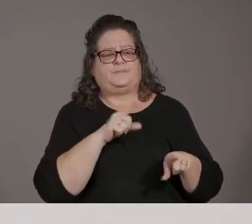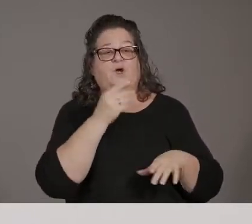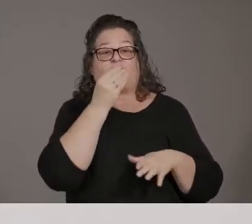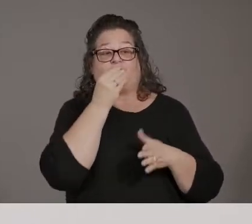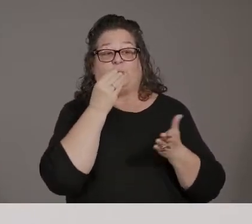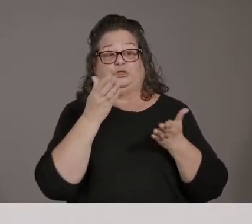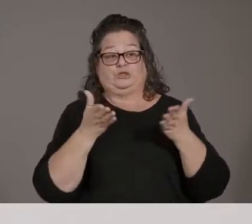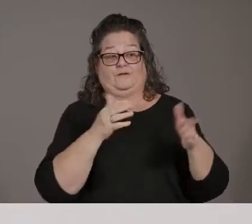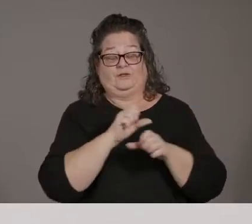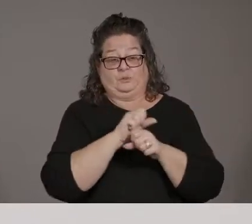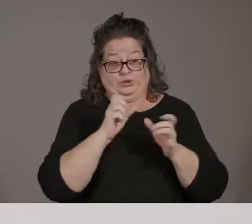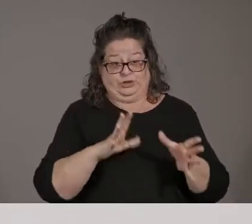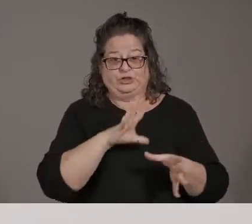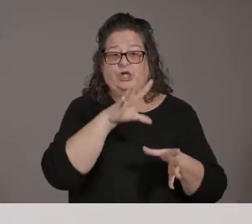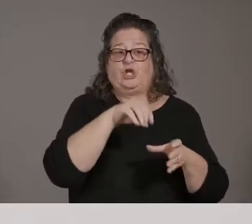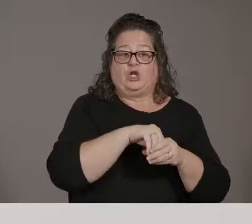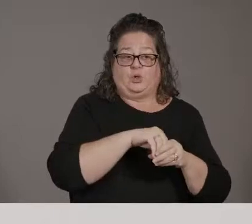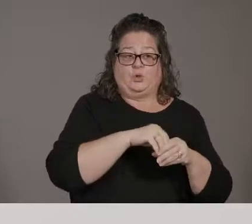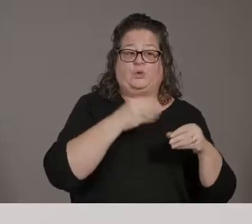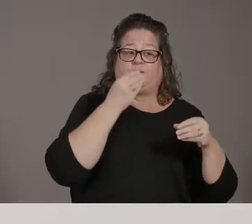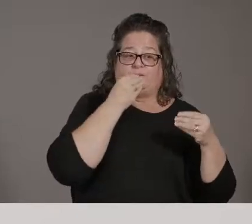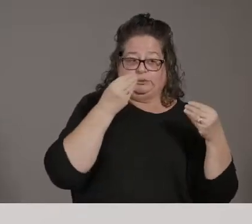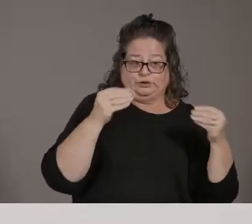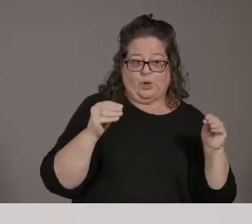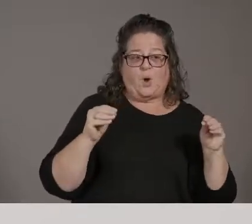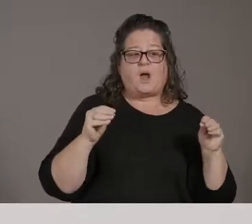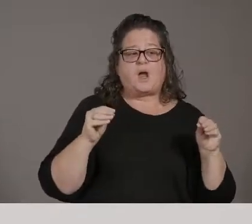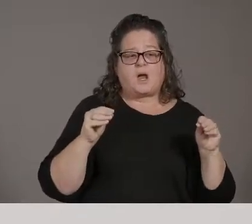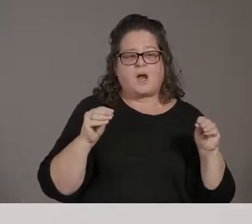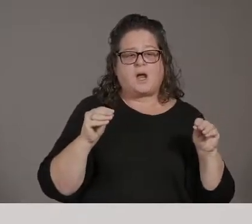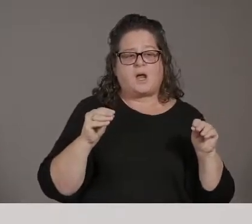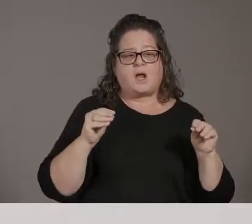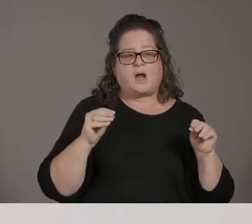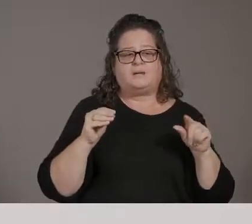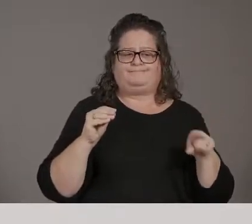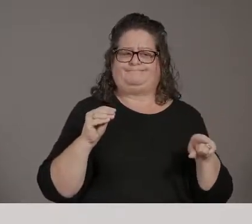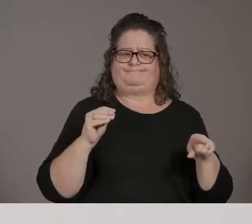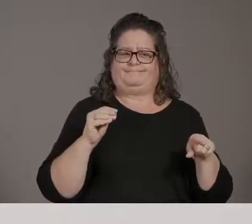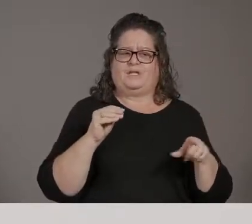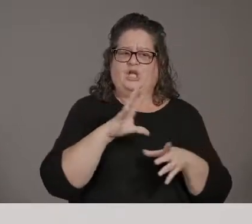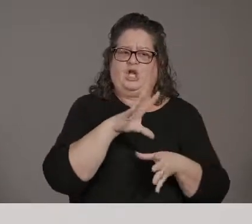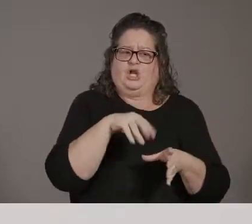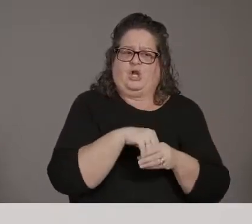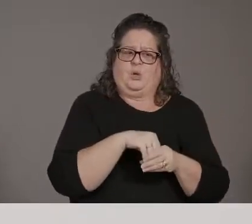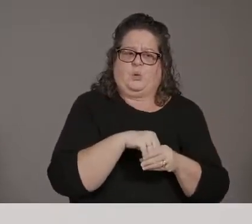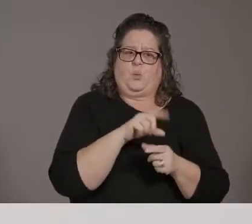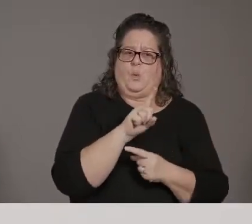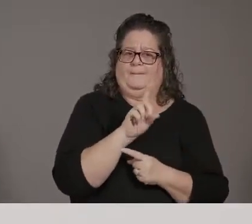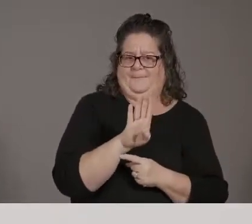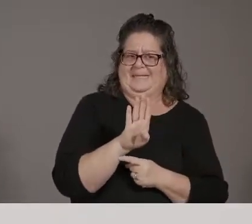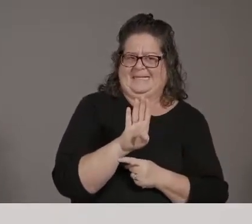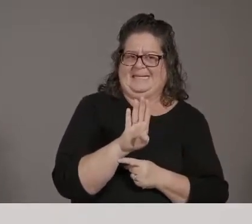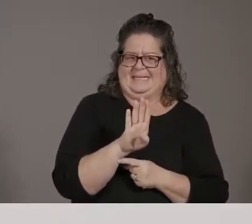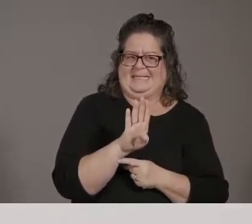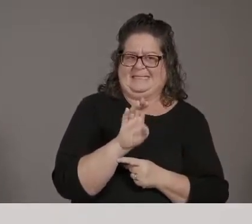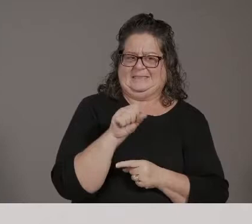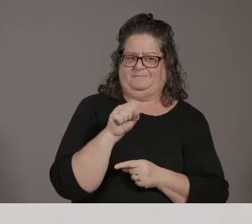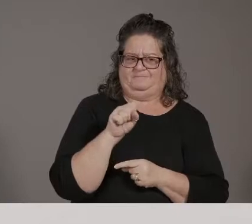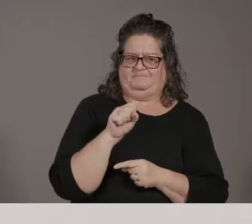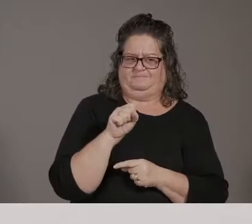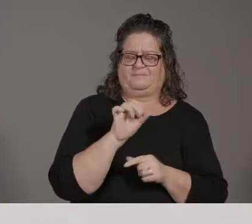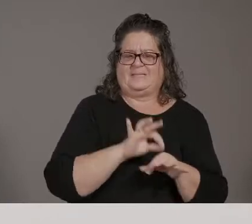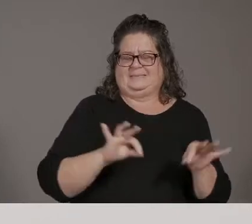grocery store workers, um, you know, those are included in the phase one B, uh, essential